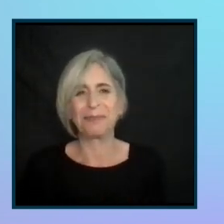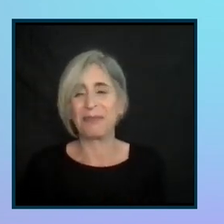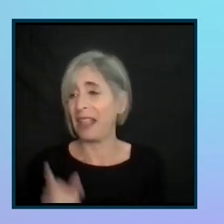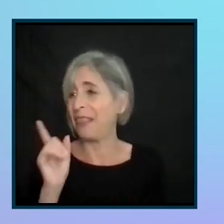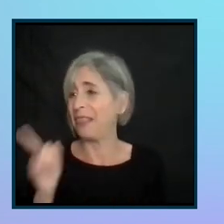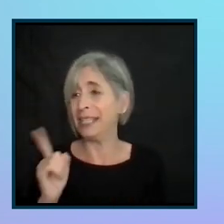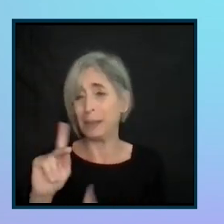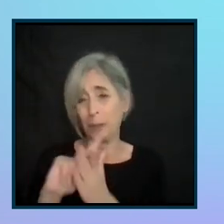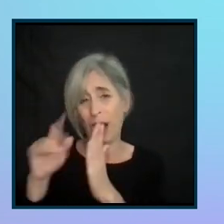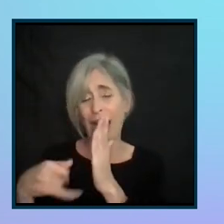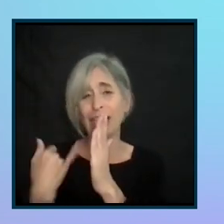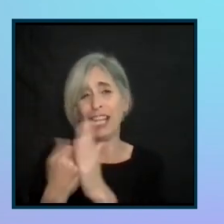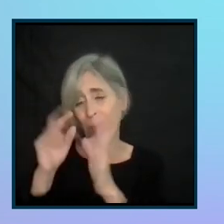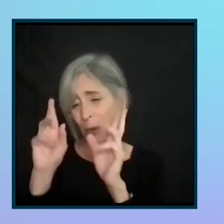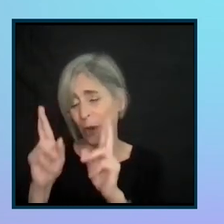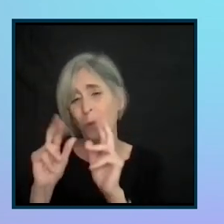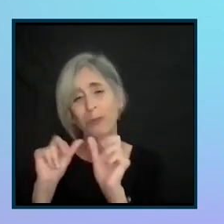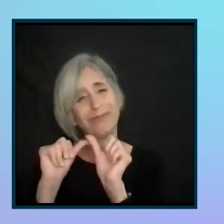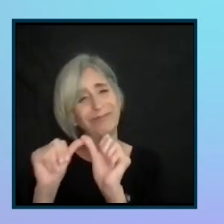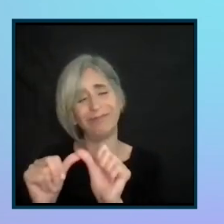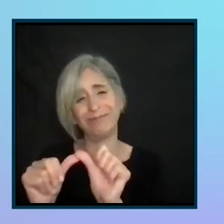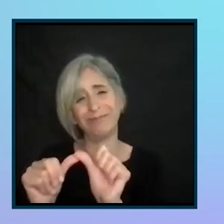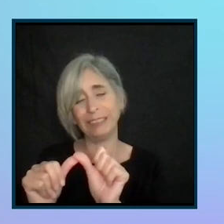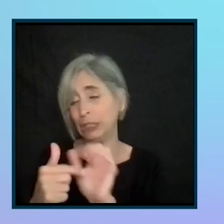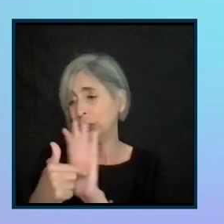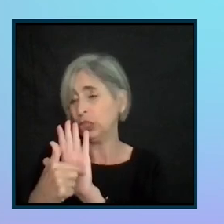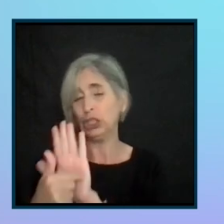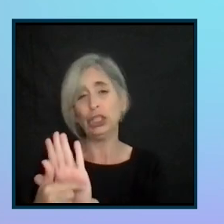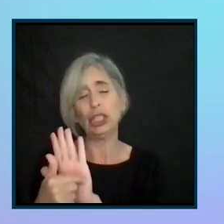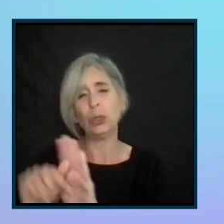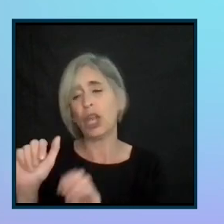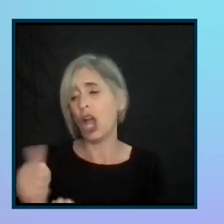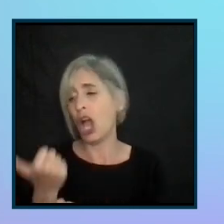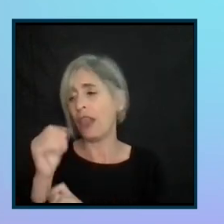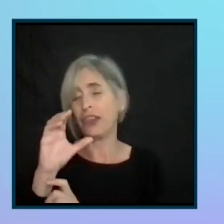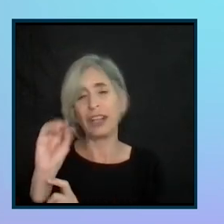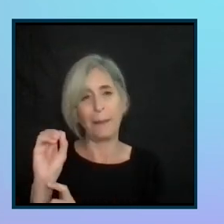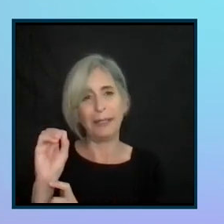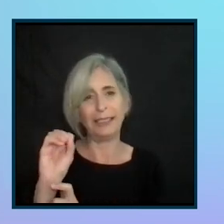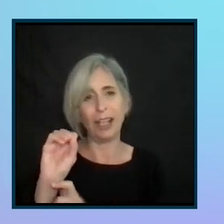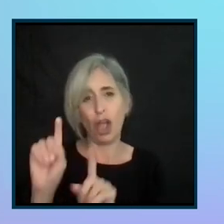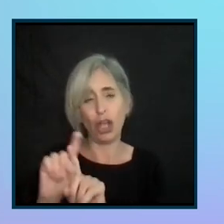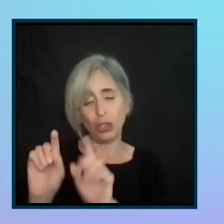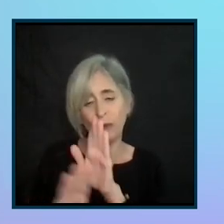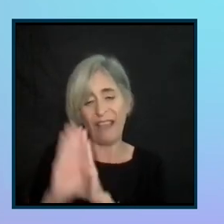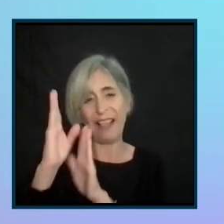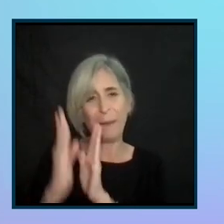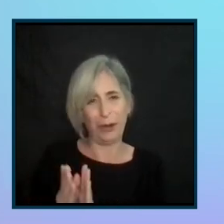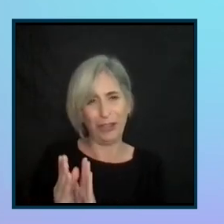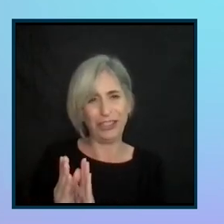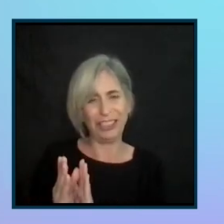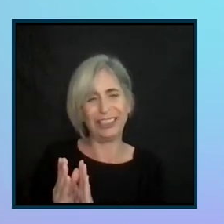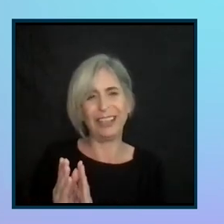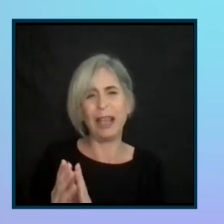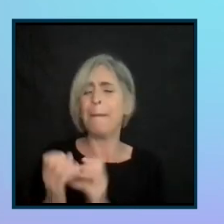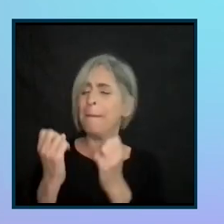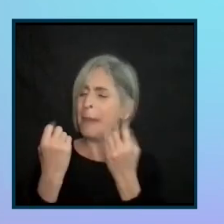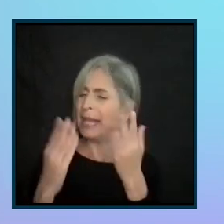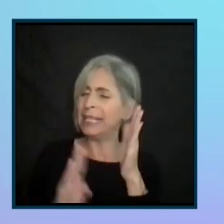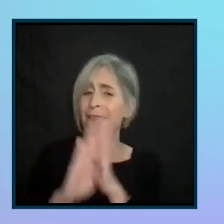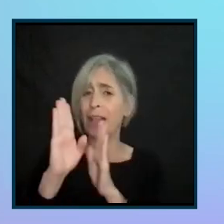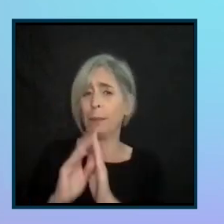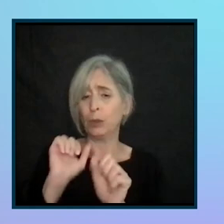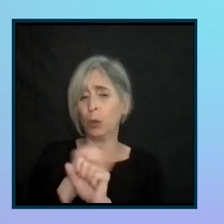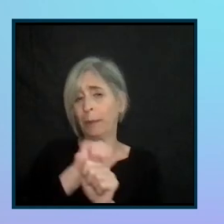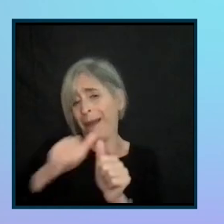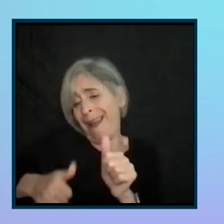this project, and we hope it lives on and it shows other companies and developers because a lot of developers work behind